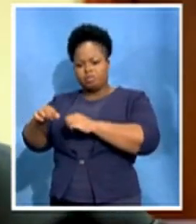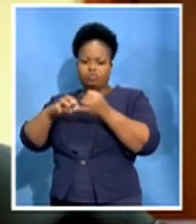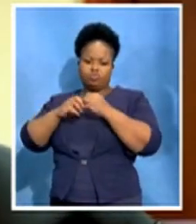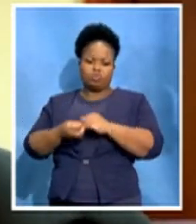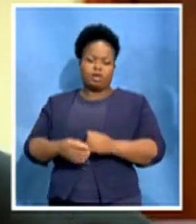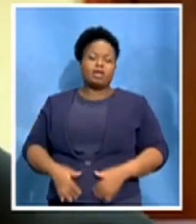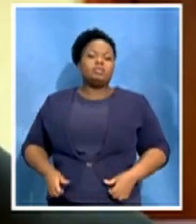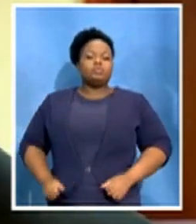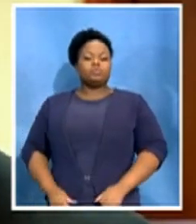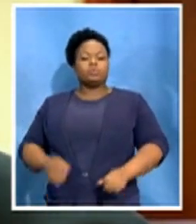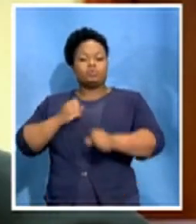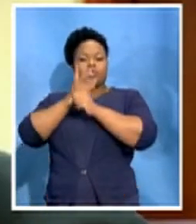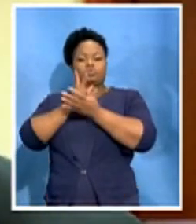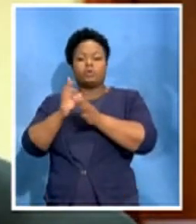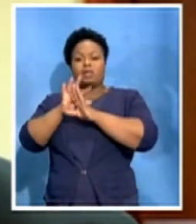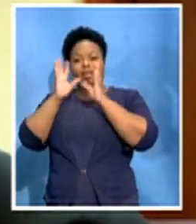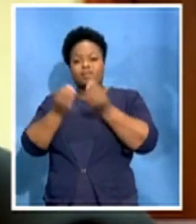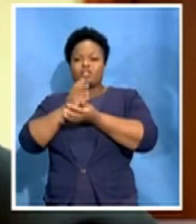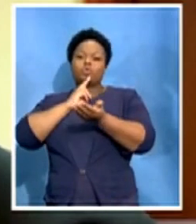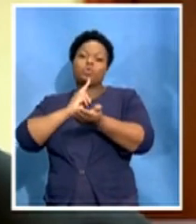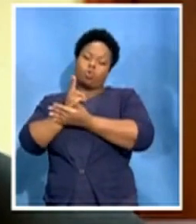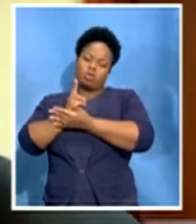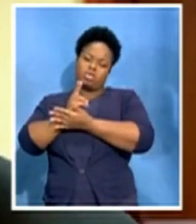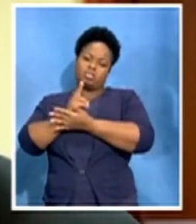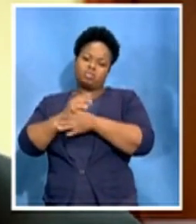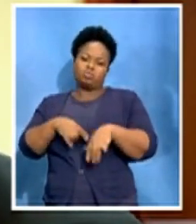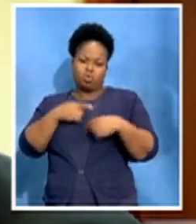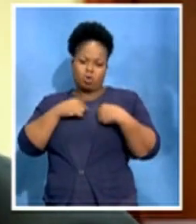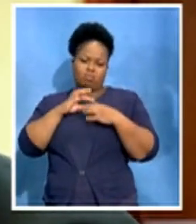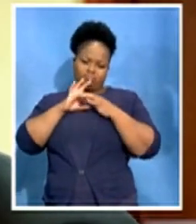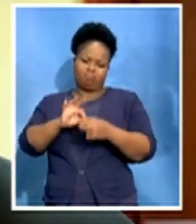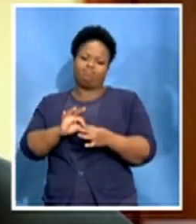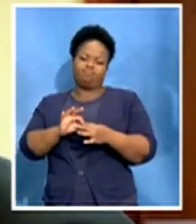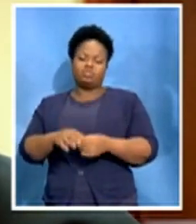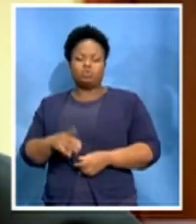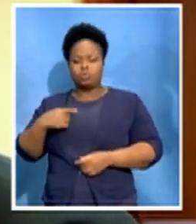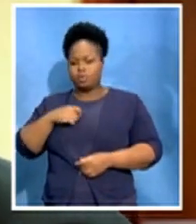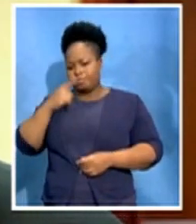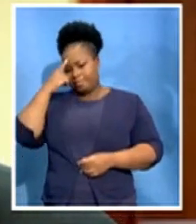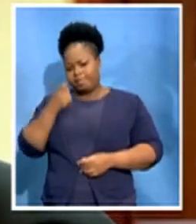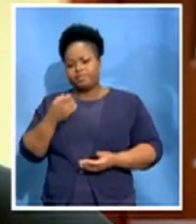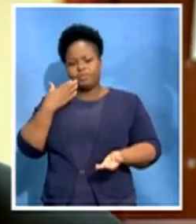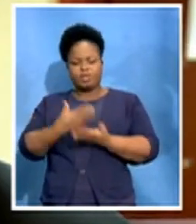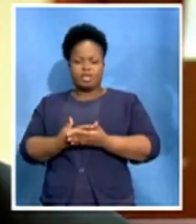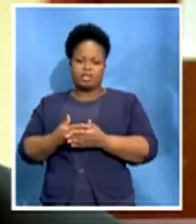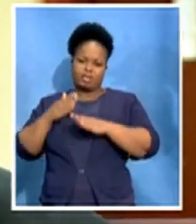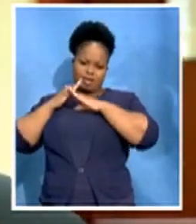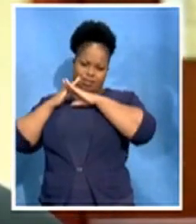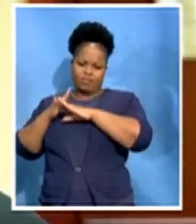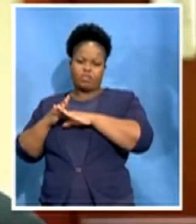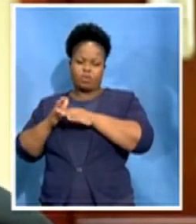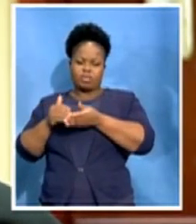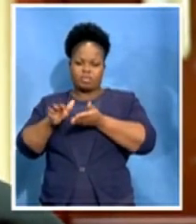we believe that we would be able to avoid dismissals or retrenchments at the SABC. Maybe not